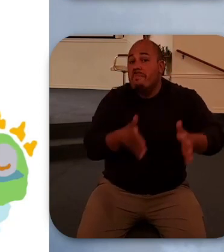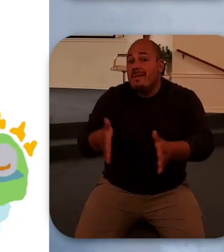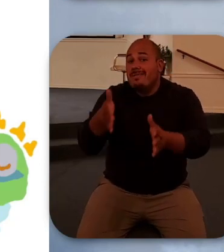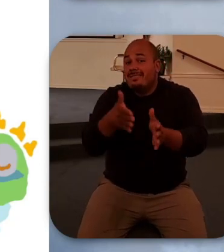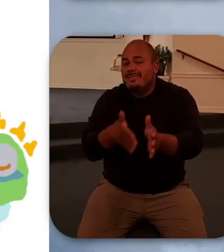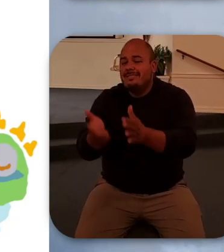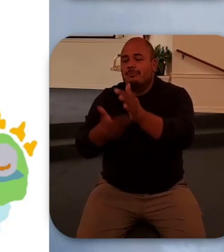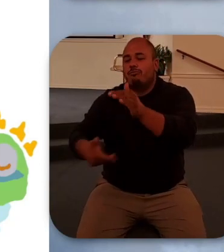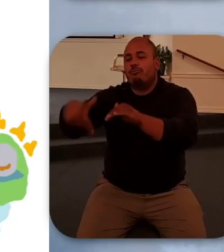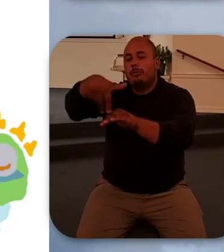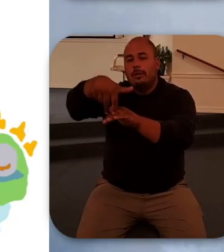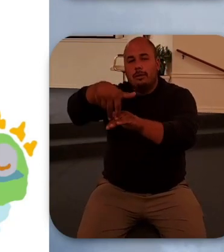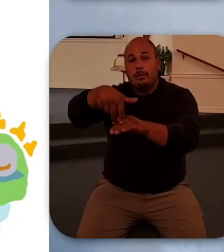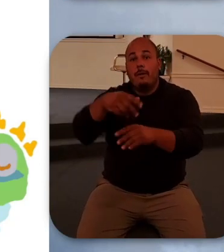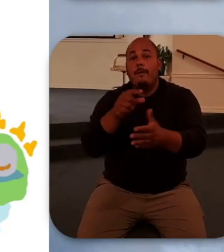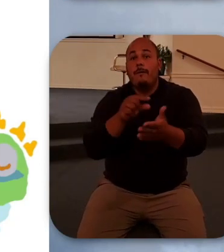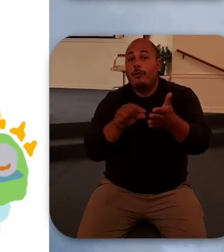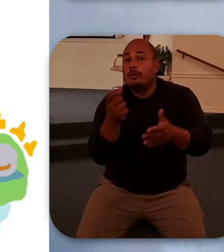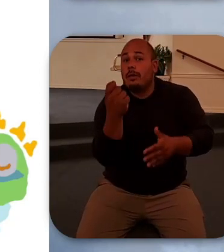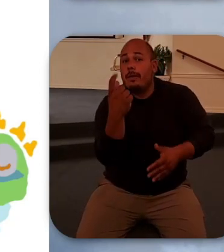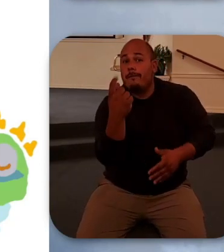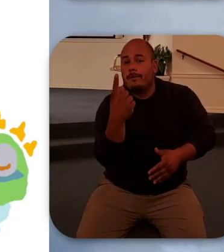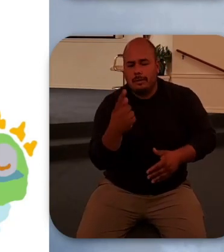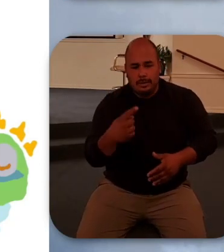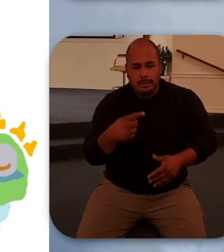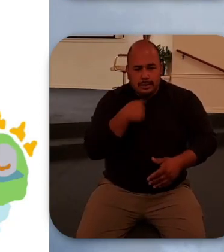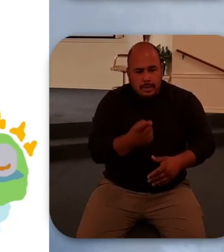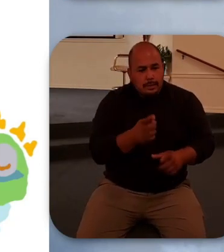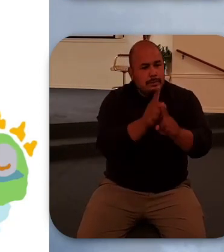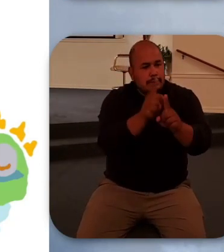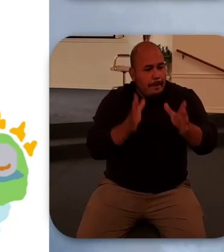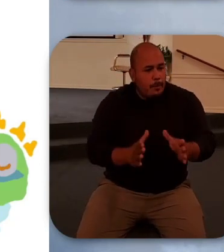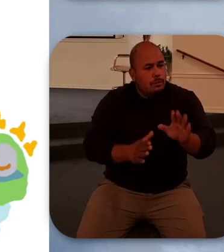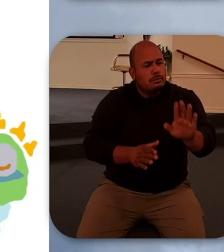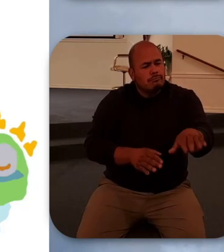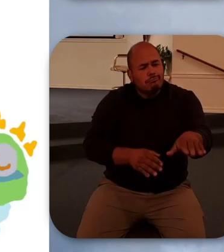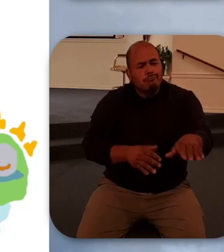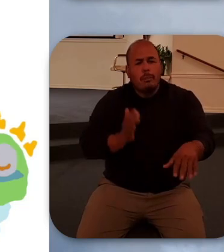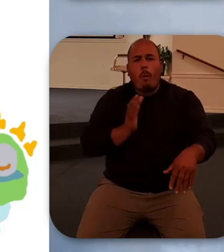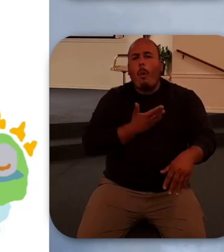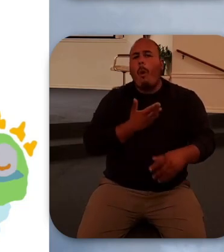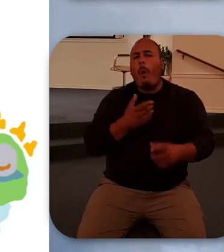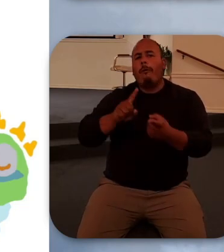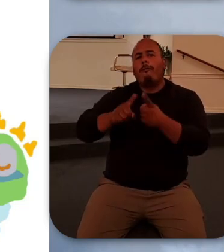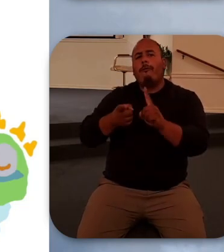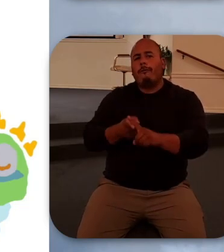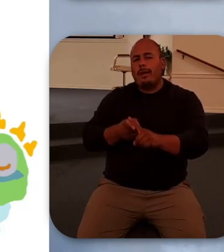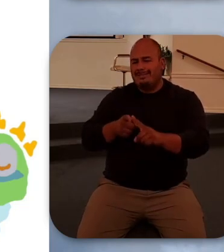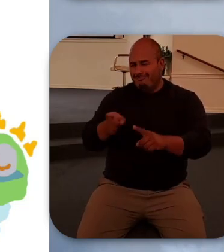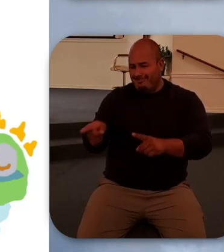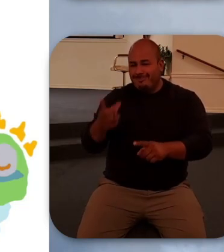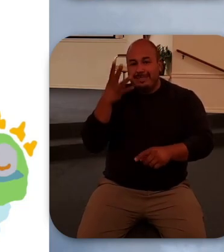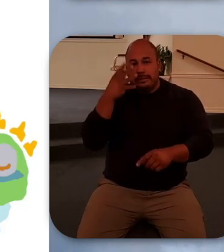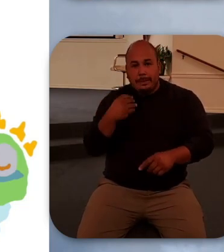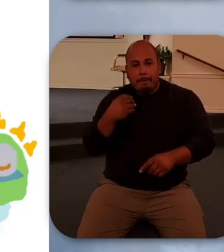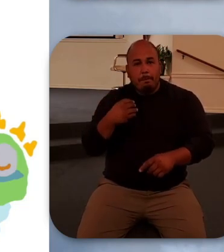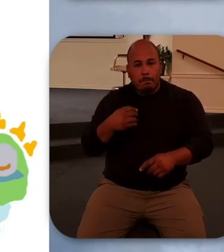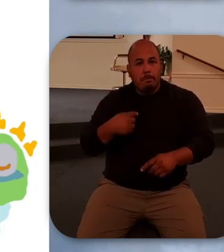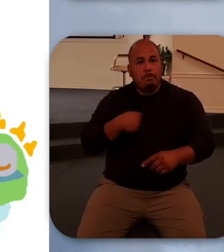In verse 11, he tells his disciples, our friend Lazarus has fallen asleep. But I am going there to wake him up.